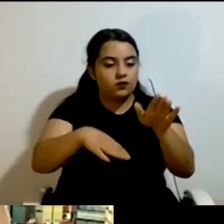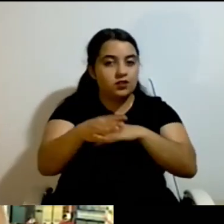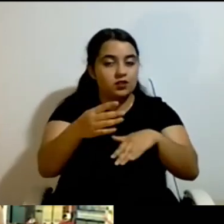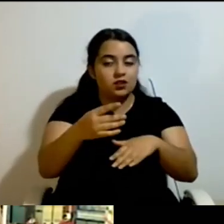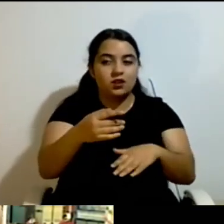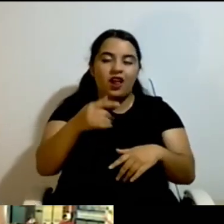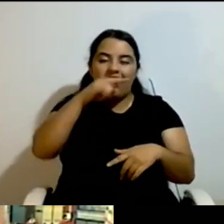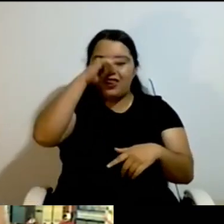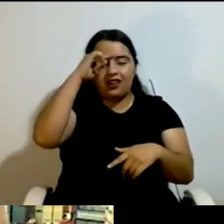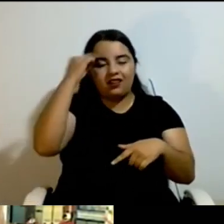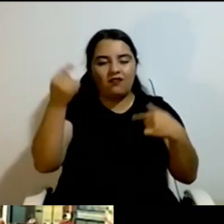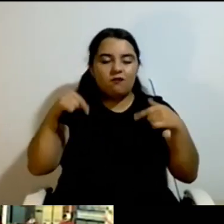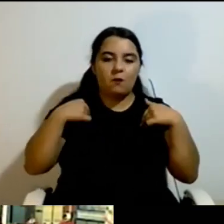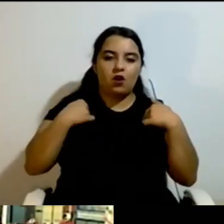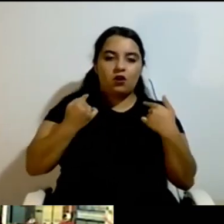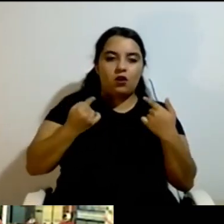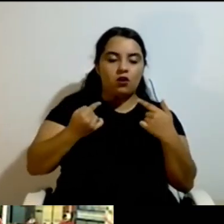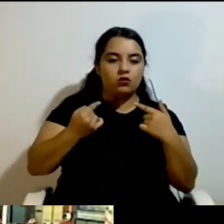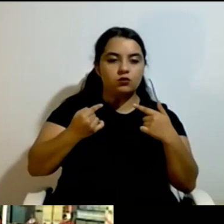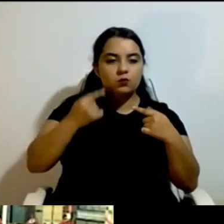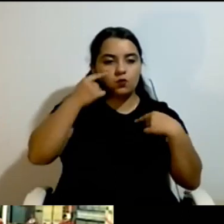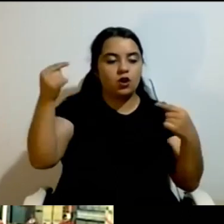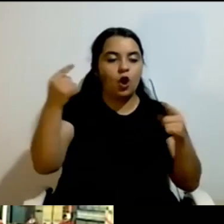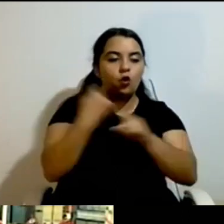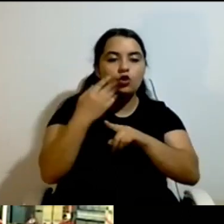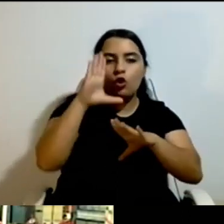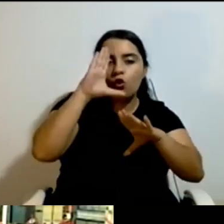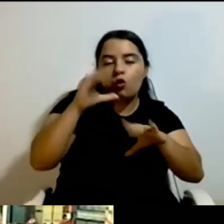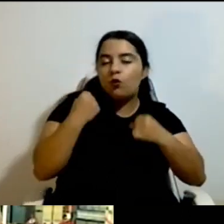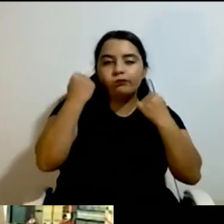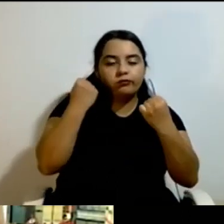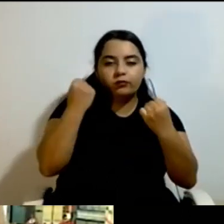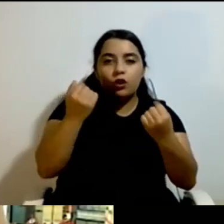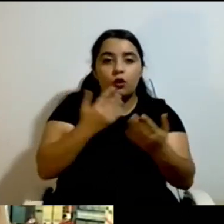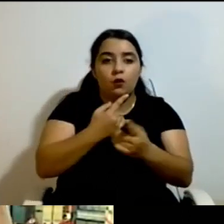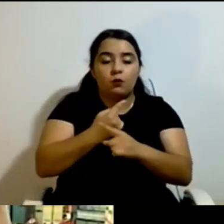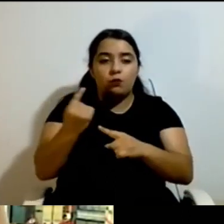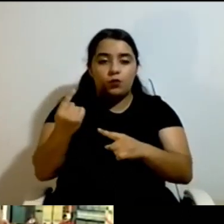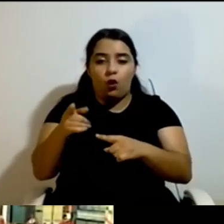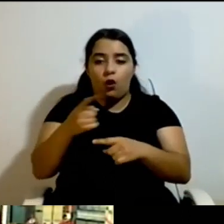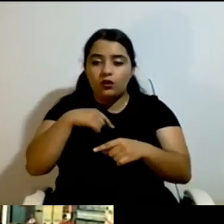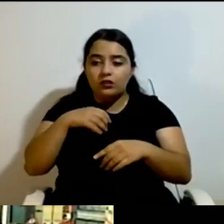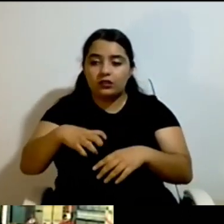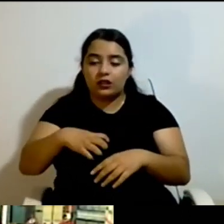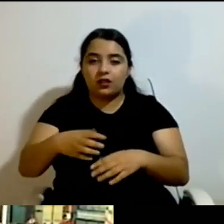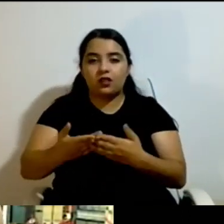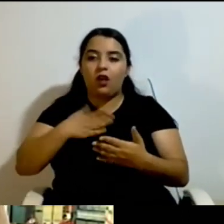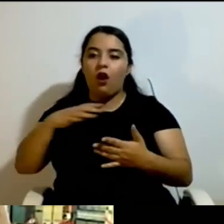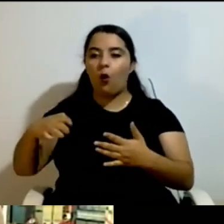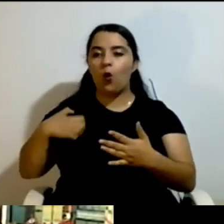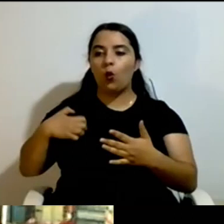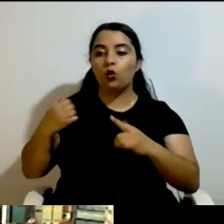can do and then to go and show everything you can do to the last details. Can you clip your